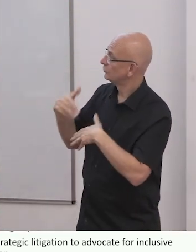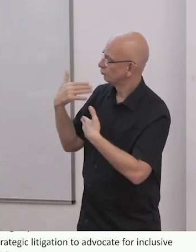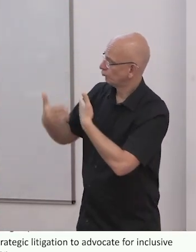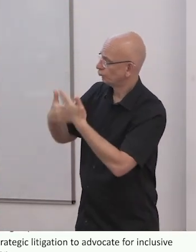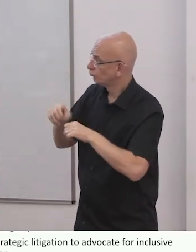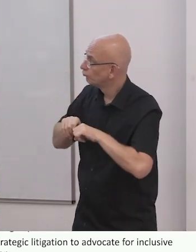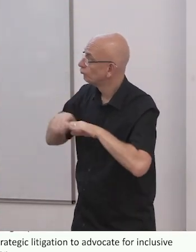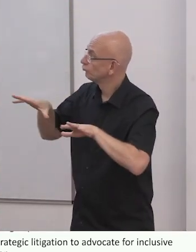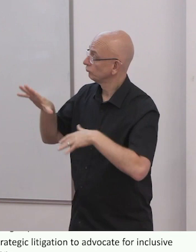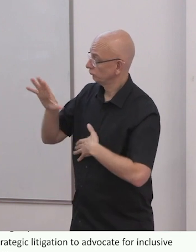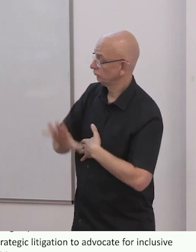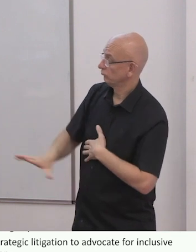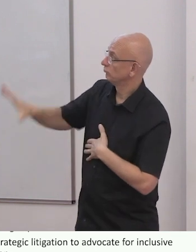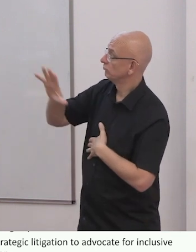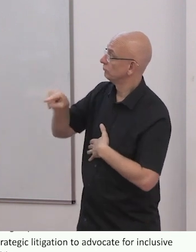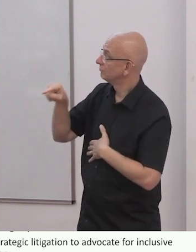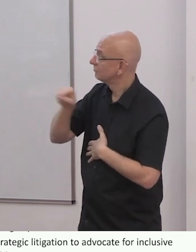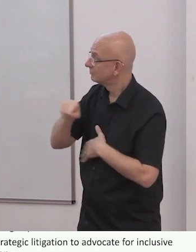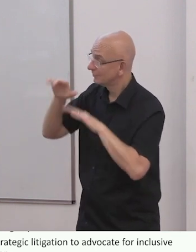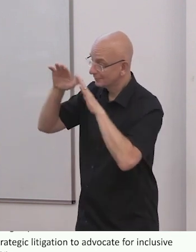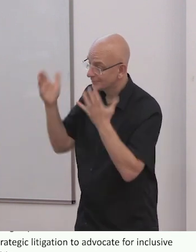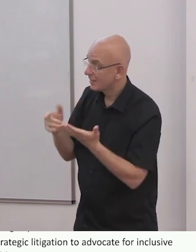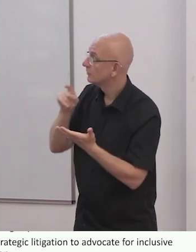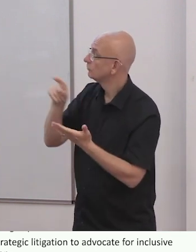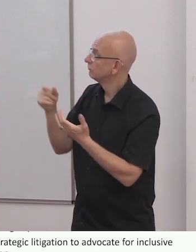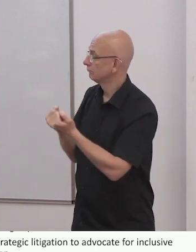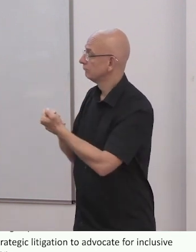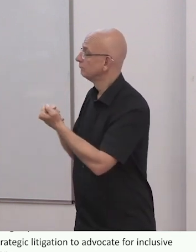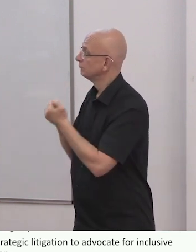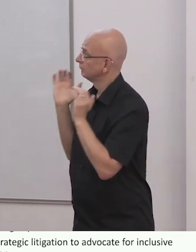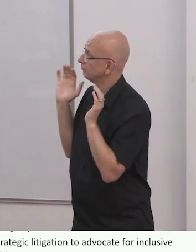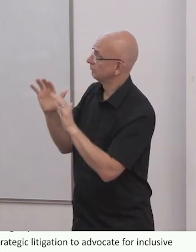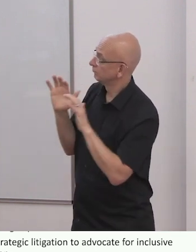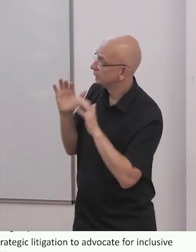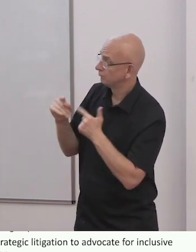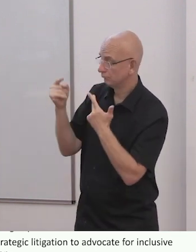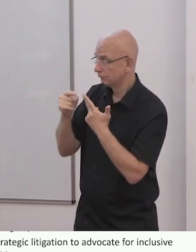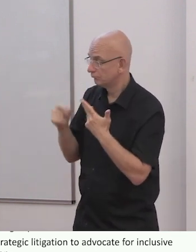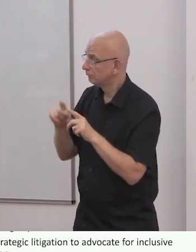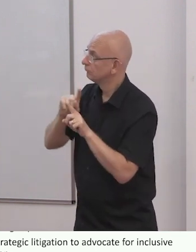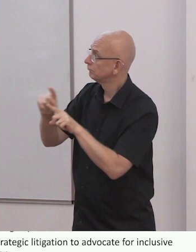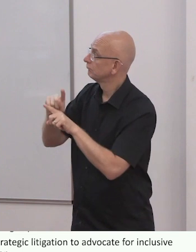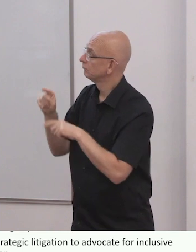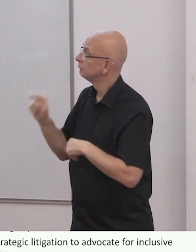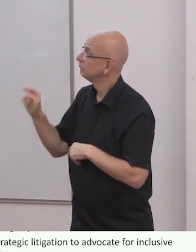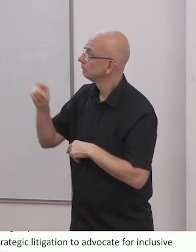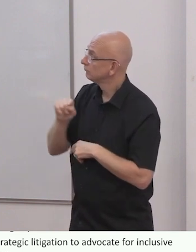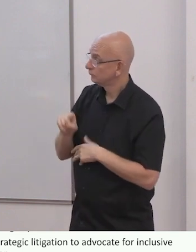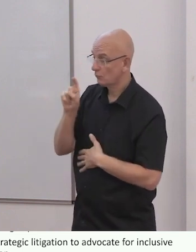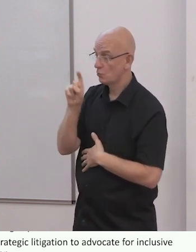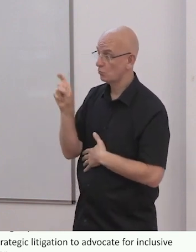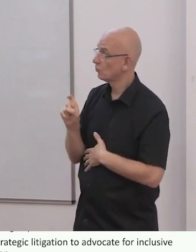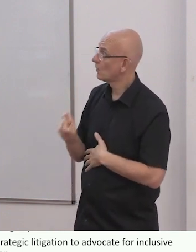regional ones, because there are many international ones, we find a